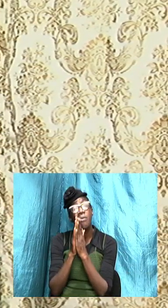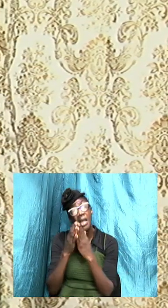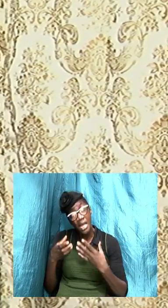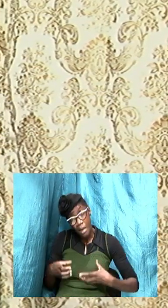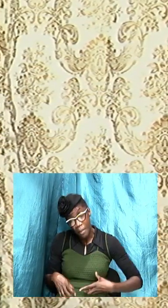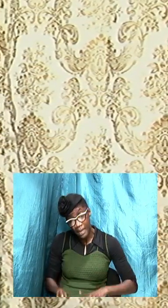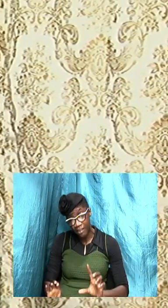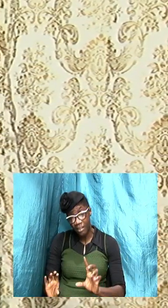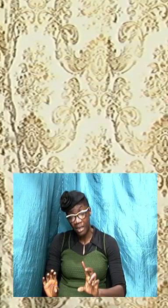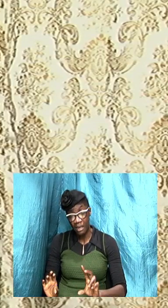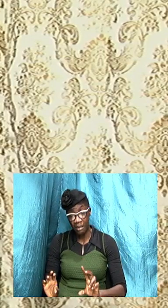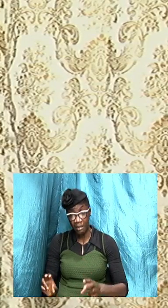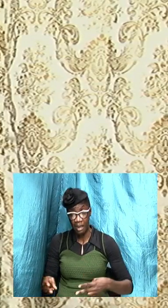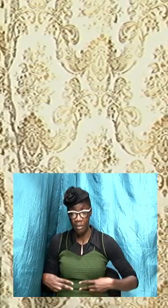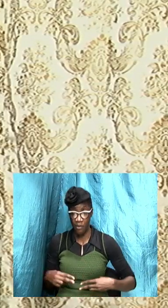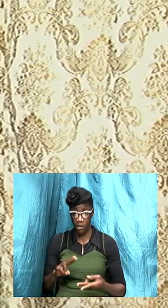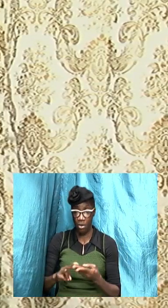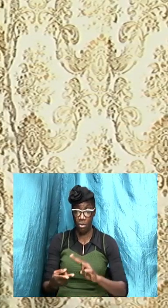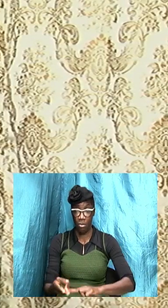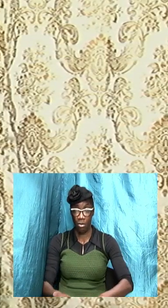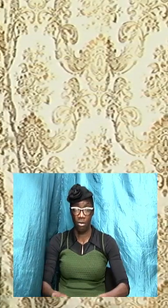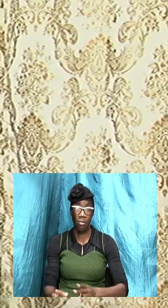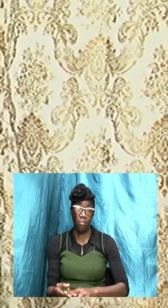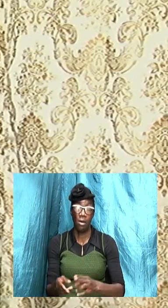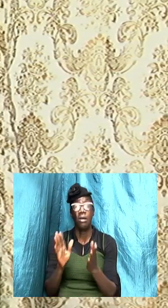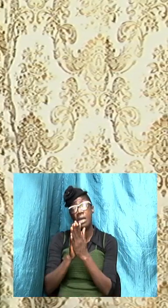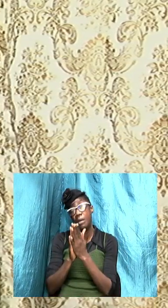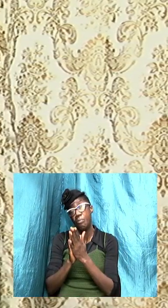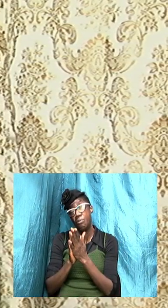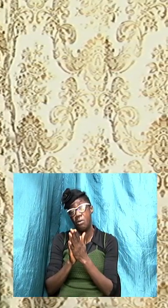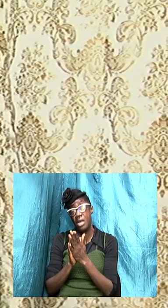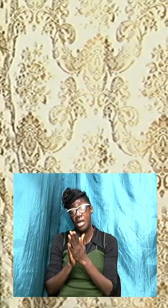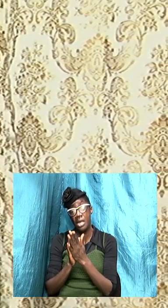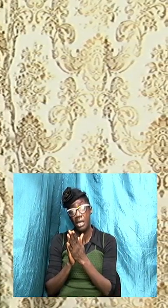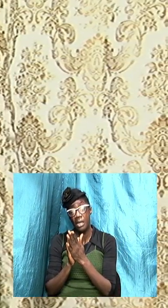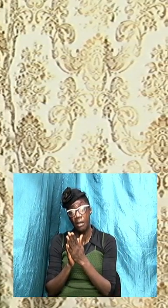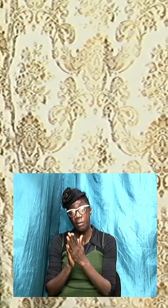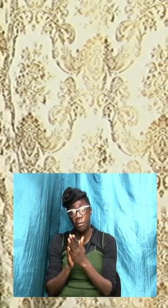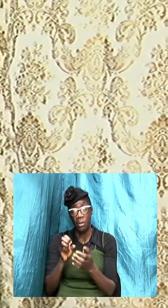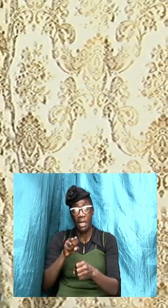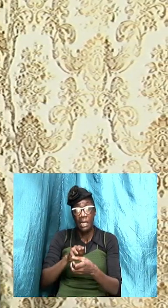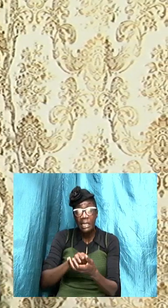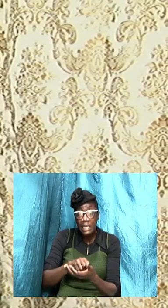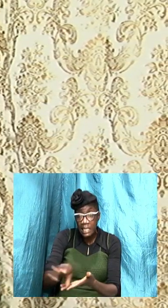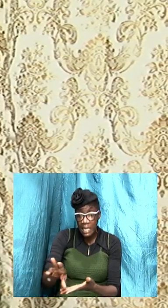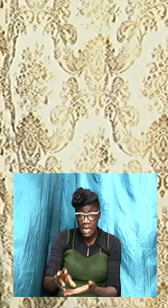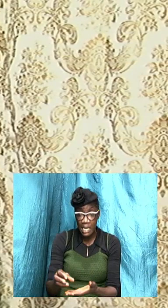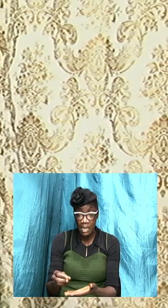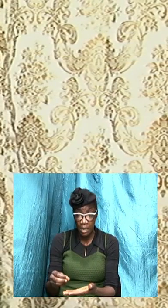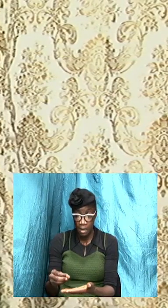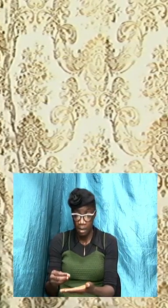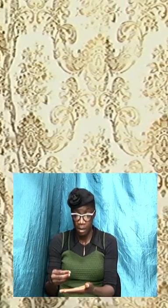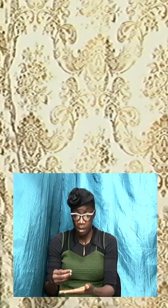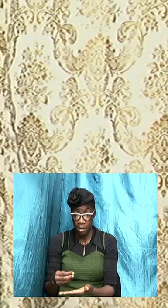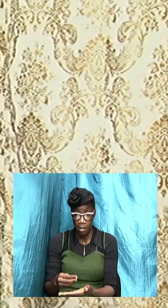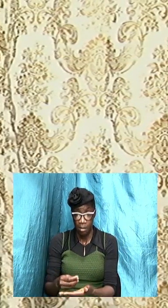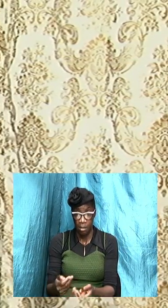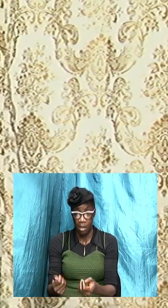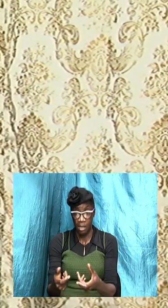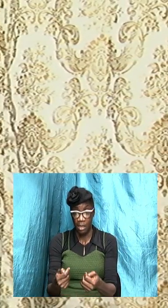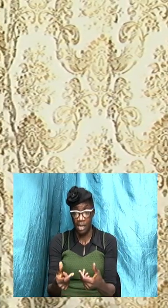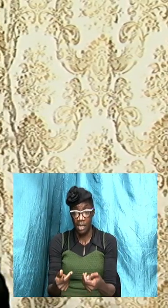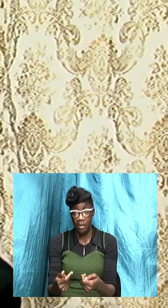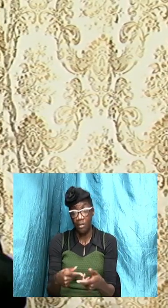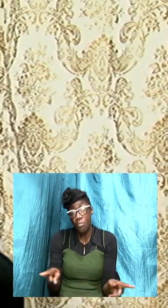has your number he can call you send you a WhatsApp but most of the time you know right now the person